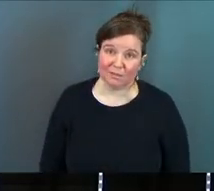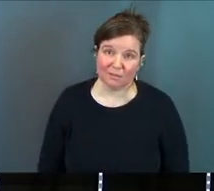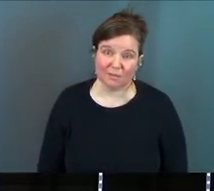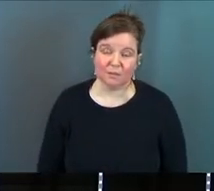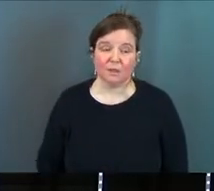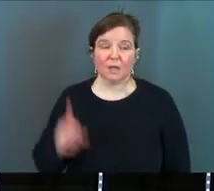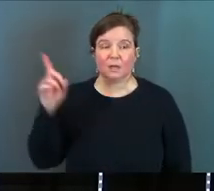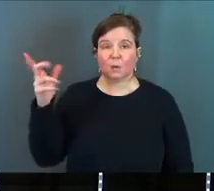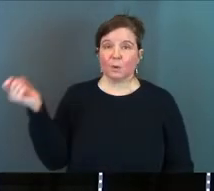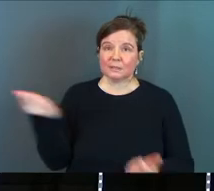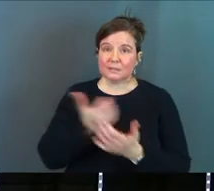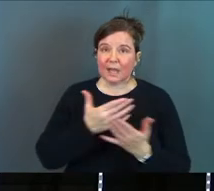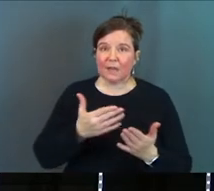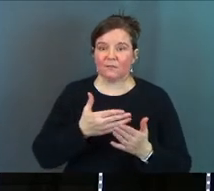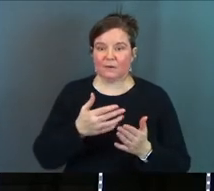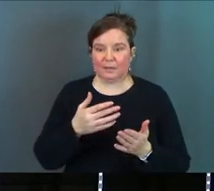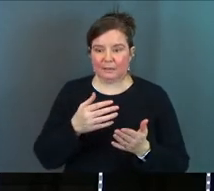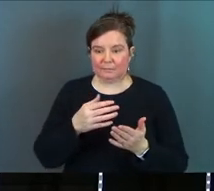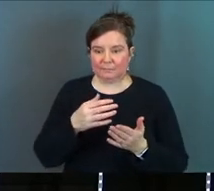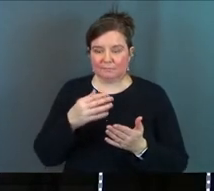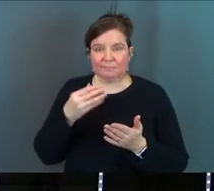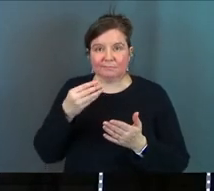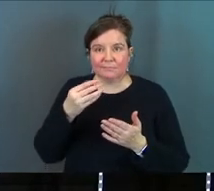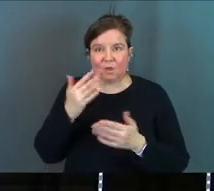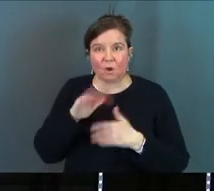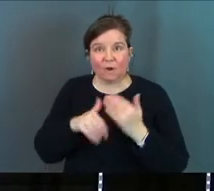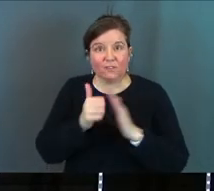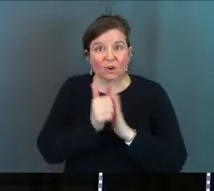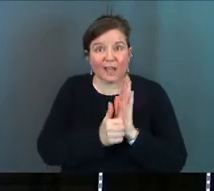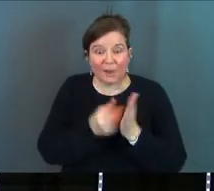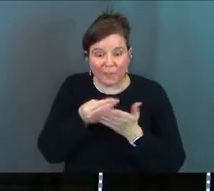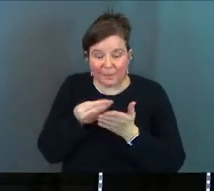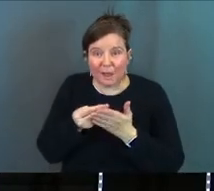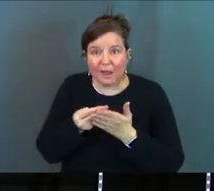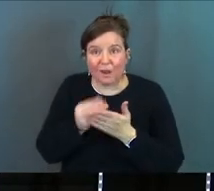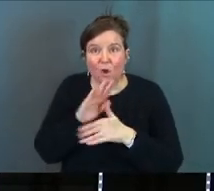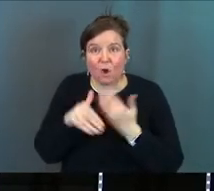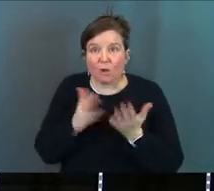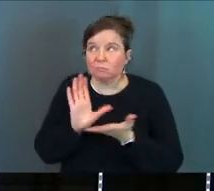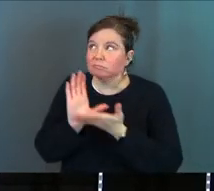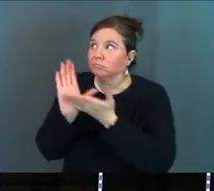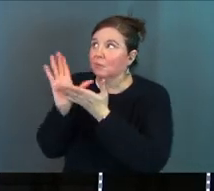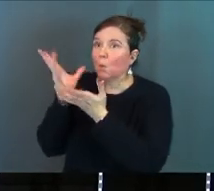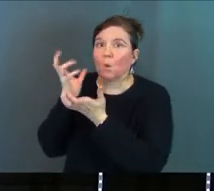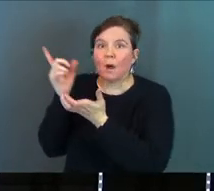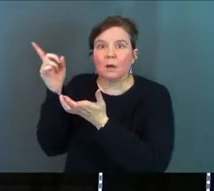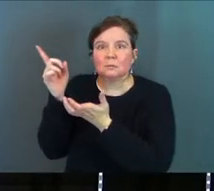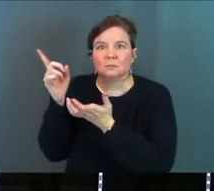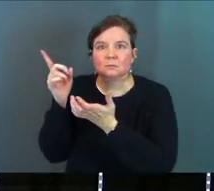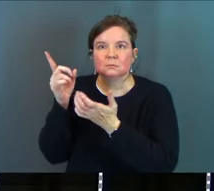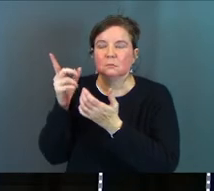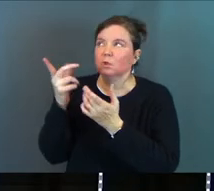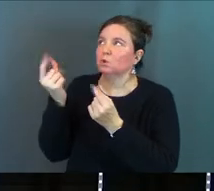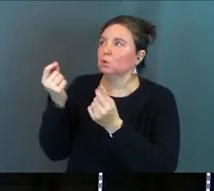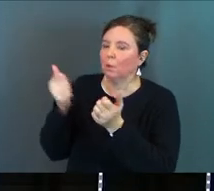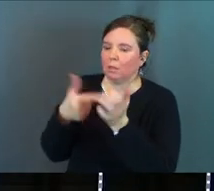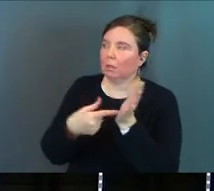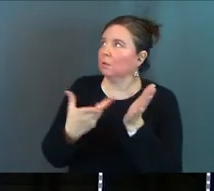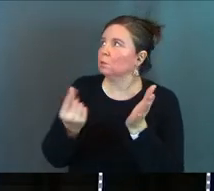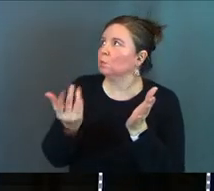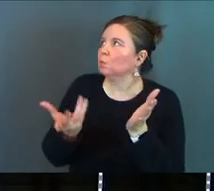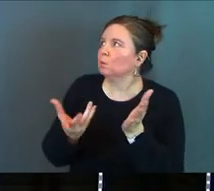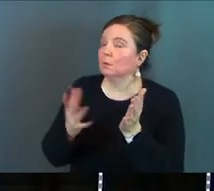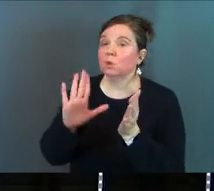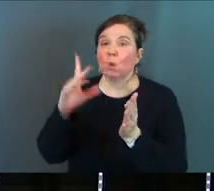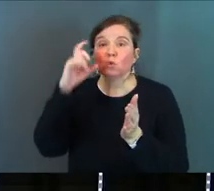and he wants every single penny in all of your accounts he does and he wants your dreams and he